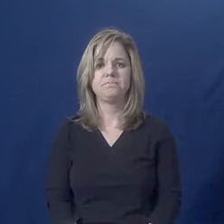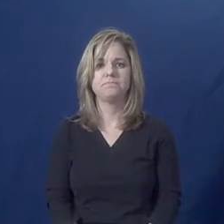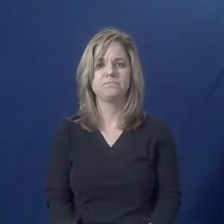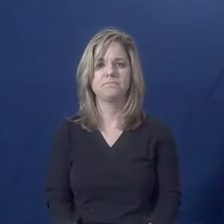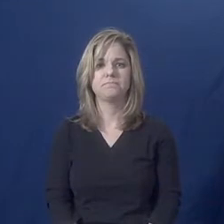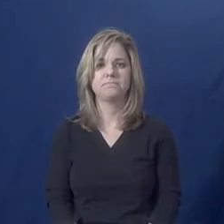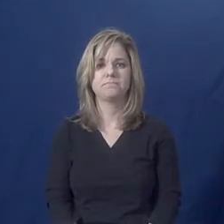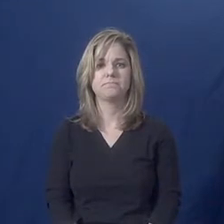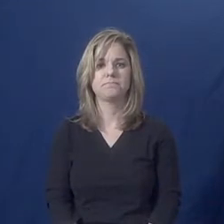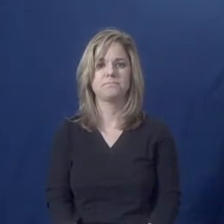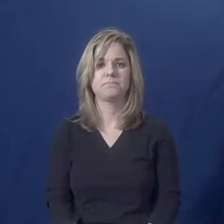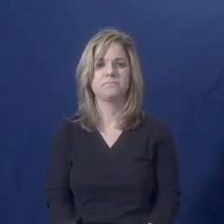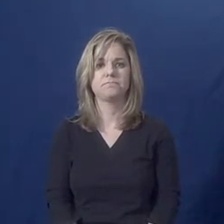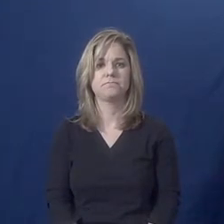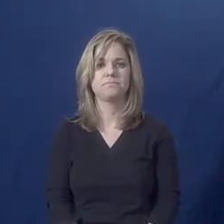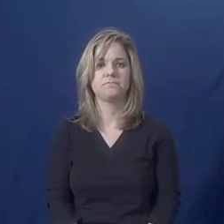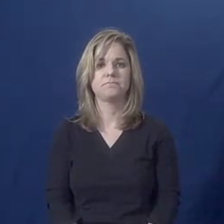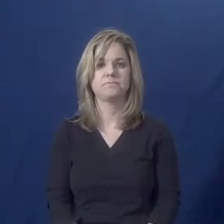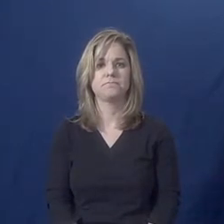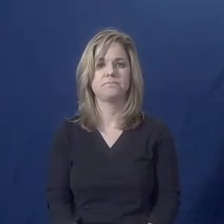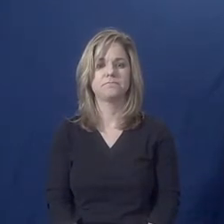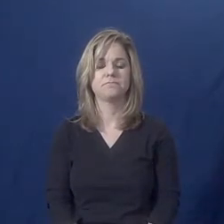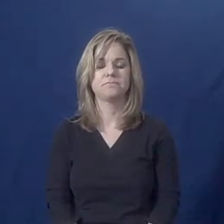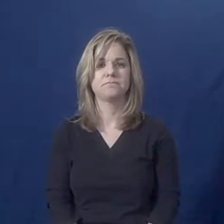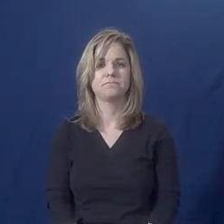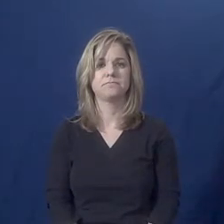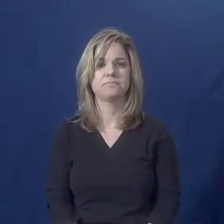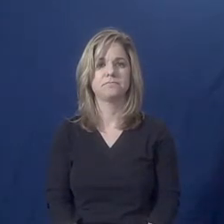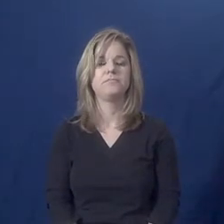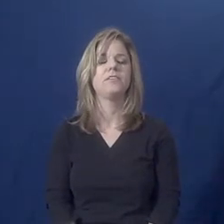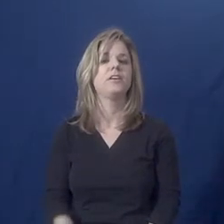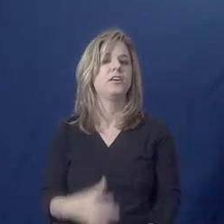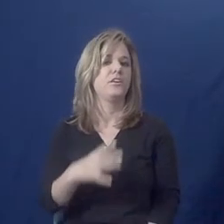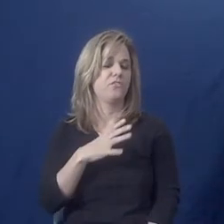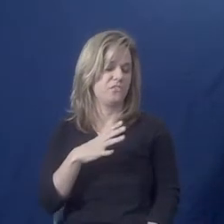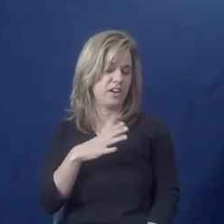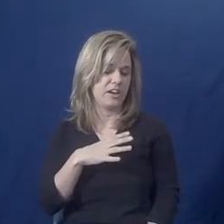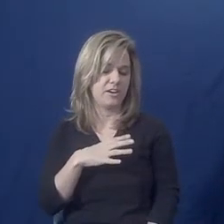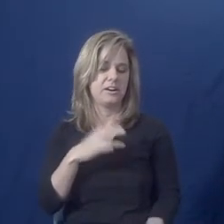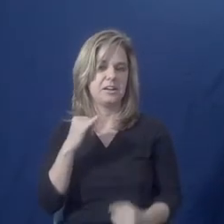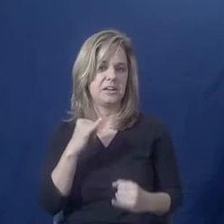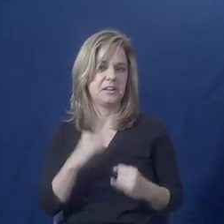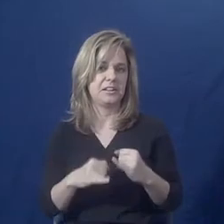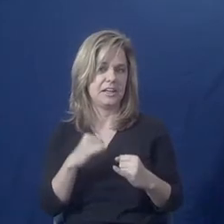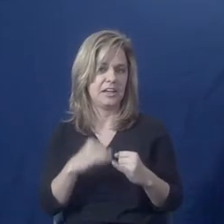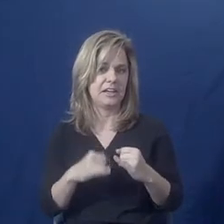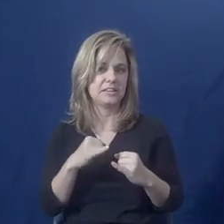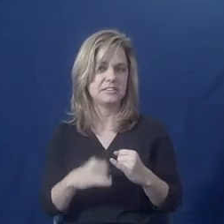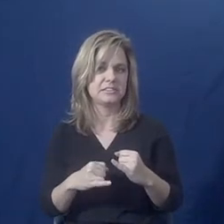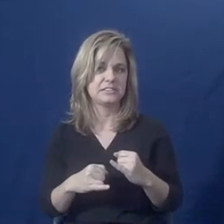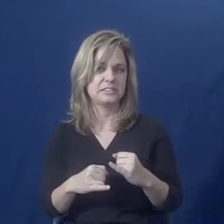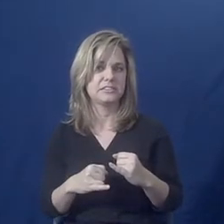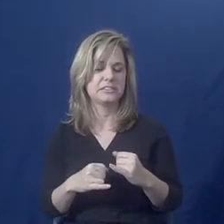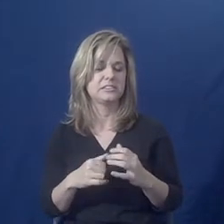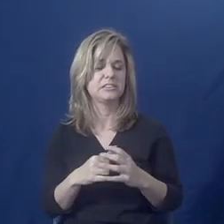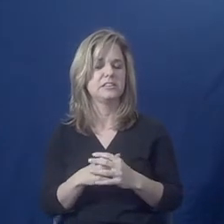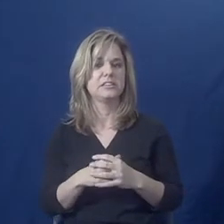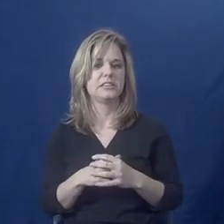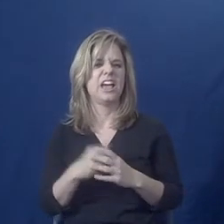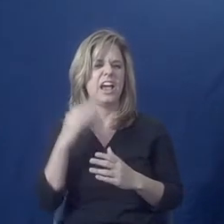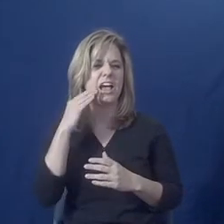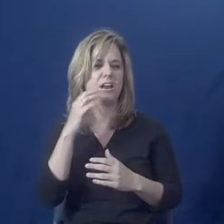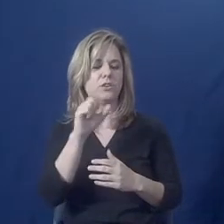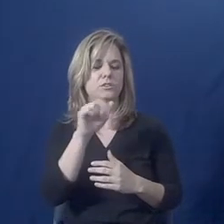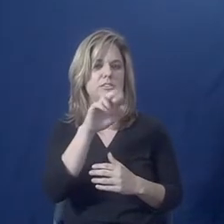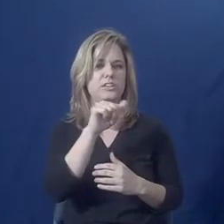So the last thing I just wanted to point out before, I know Sarah had some resources as well. We here at the National Network of